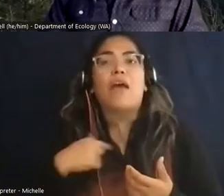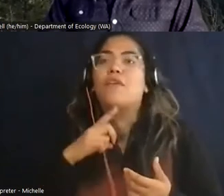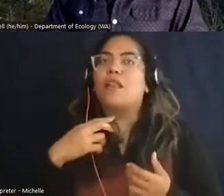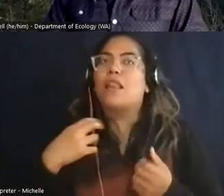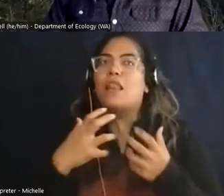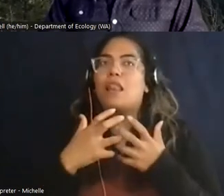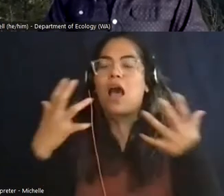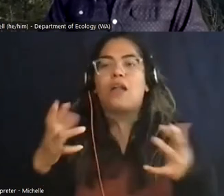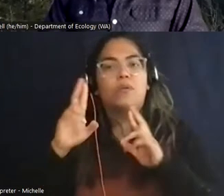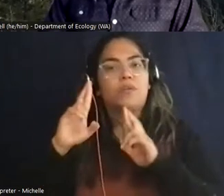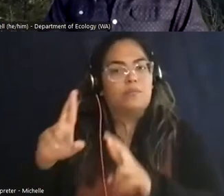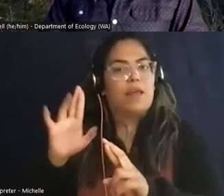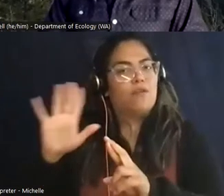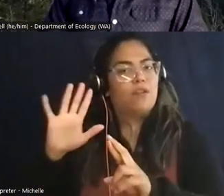that.